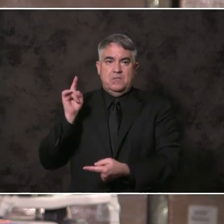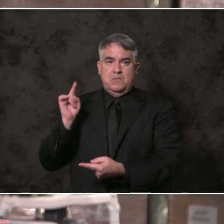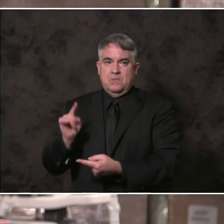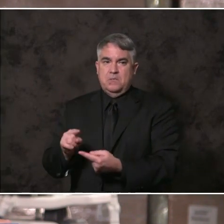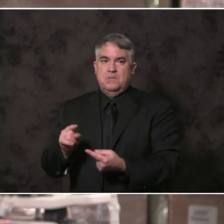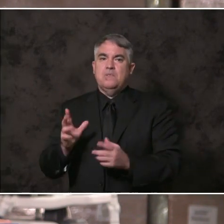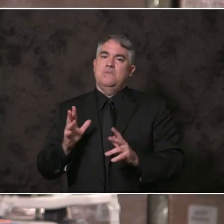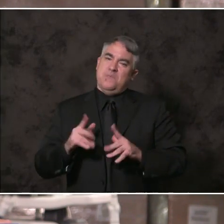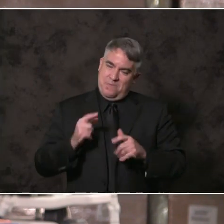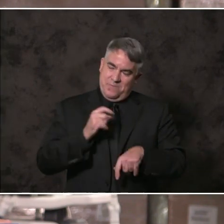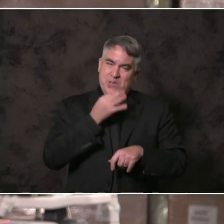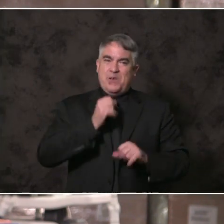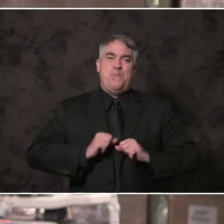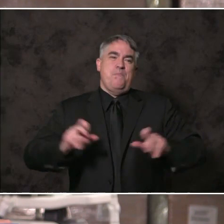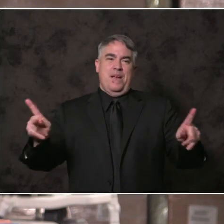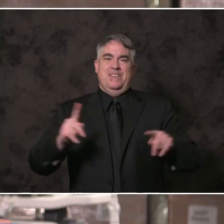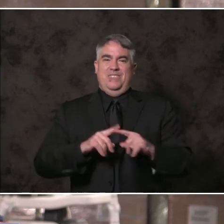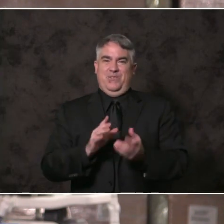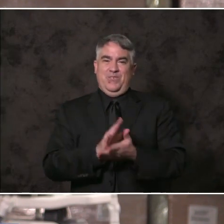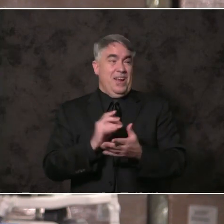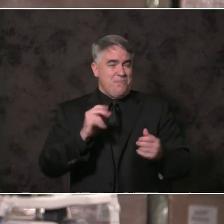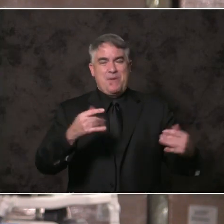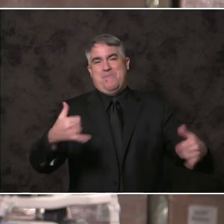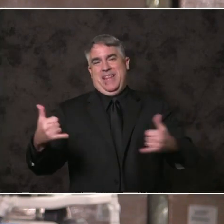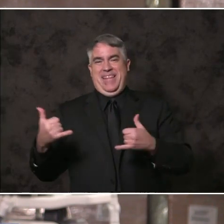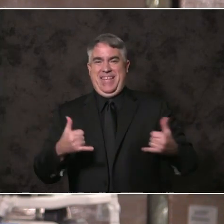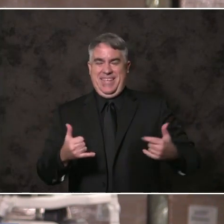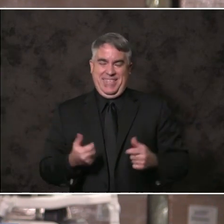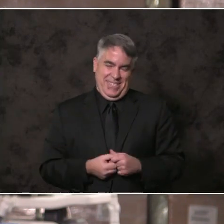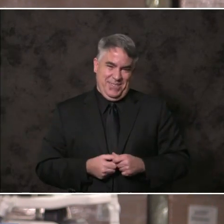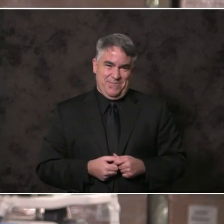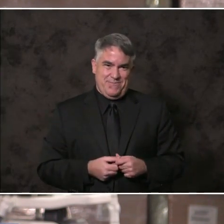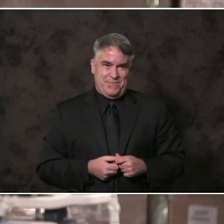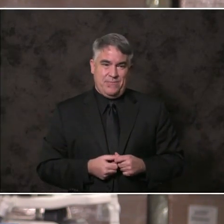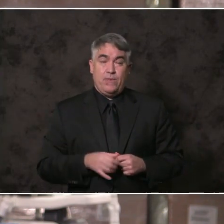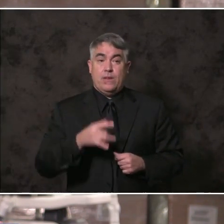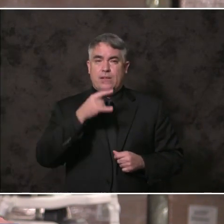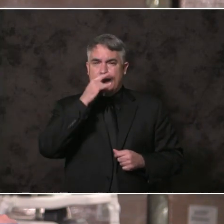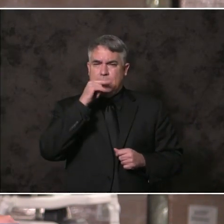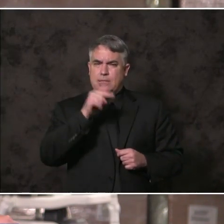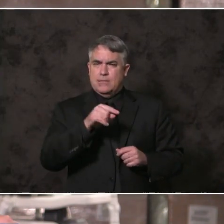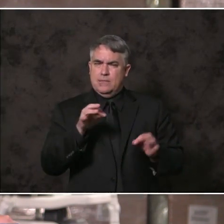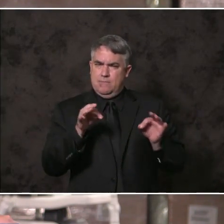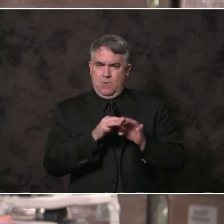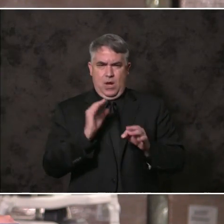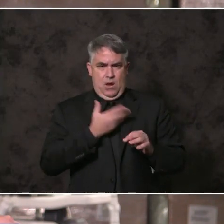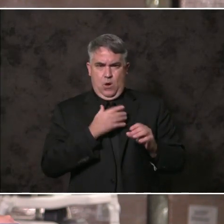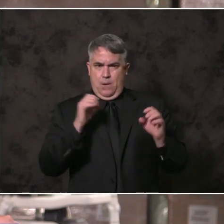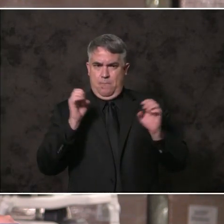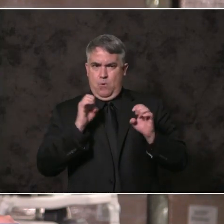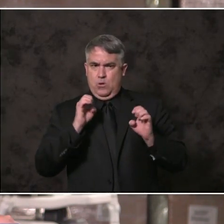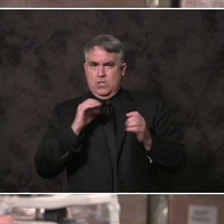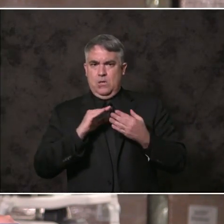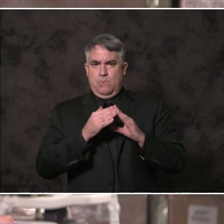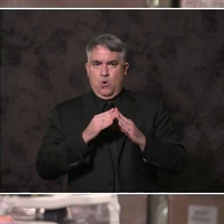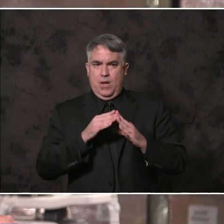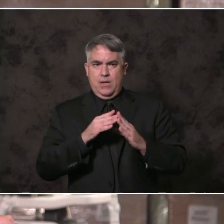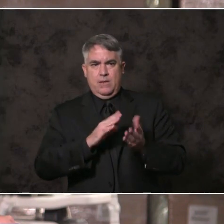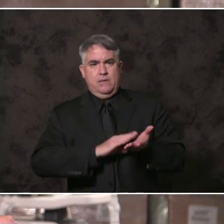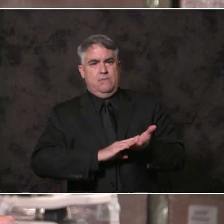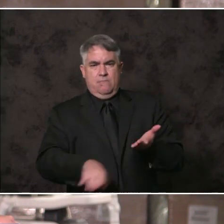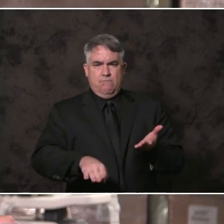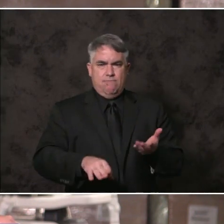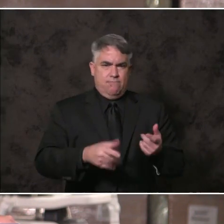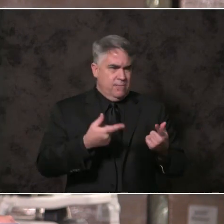let our kids play. Our kids have been a focus of our emergency relief effort, investing in childcare, summer camps,